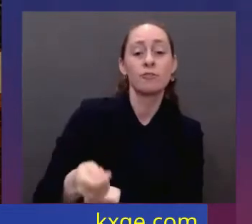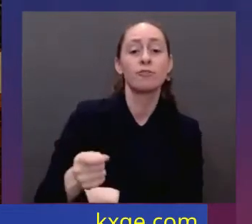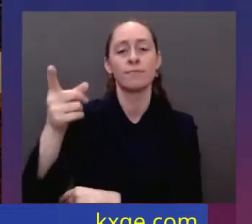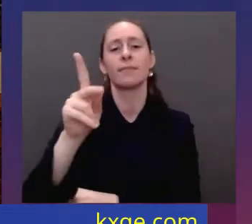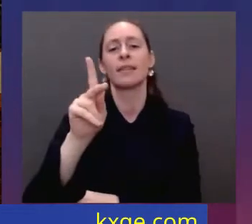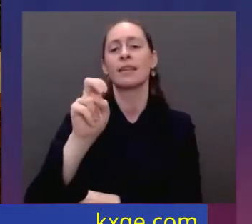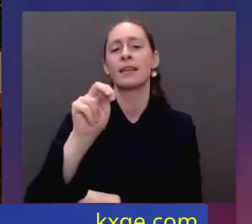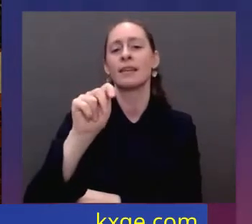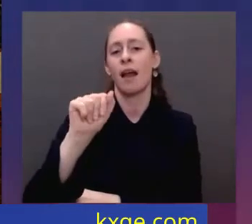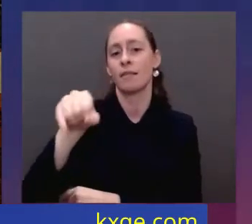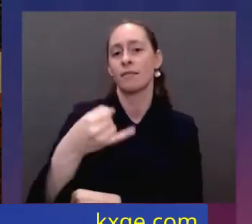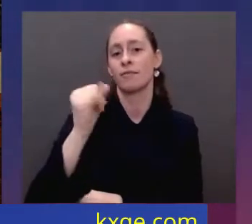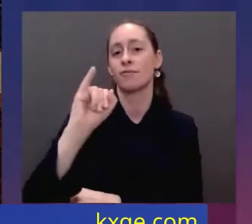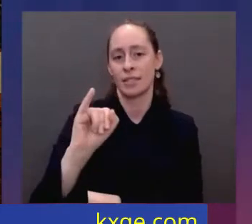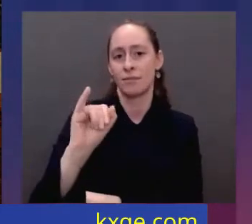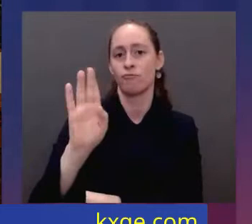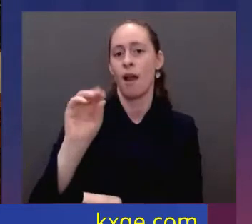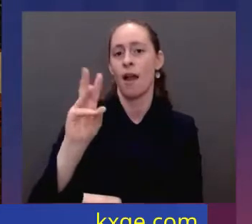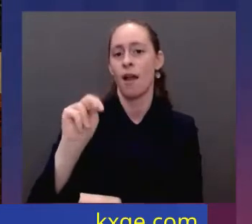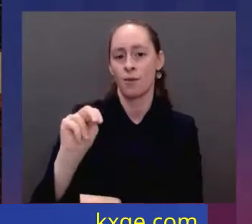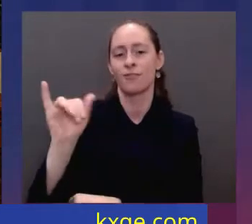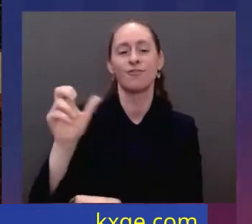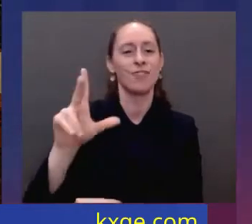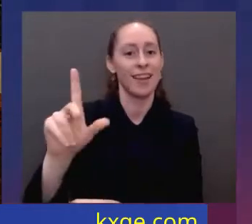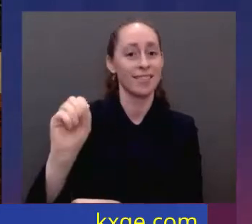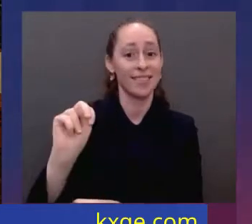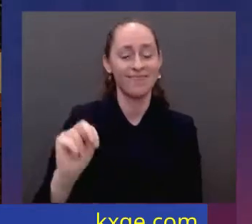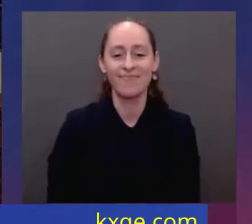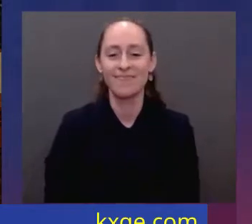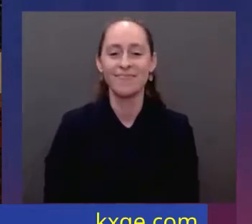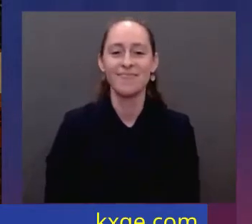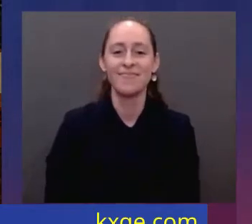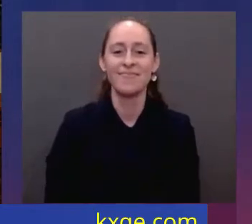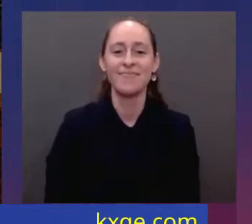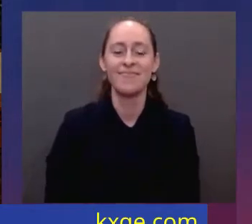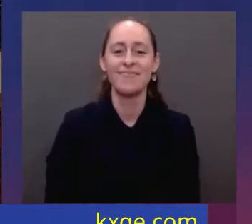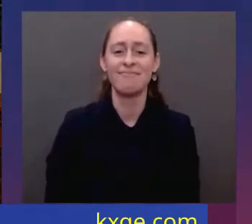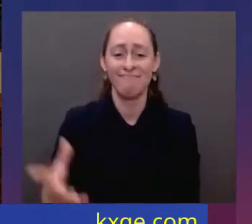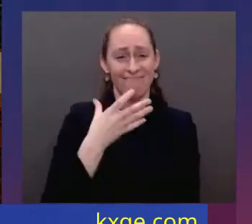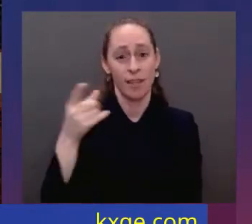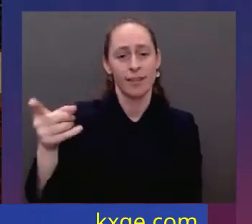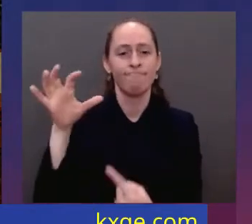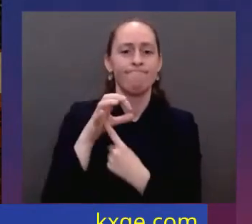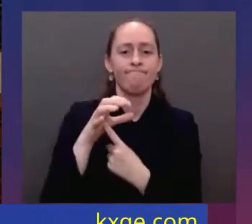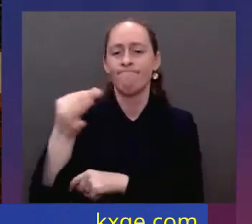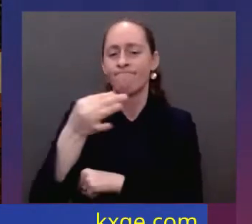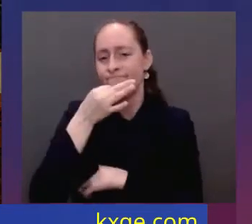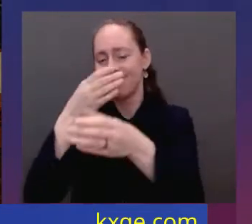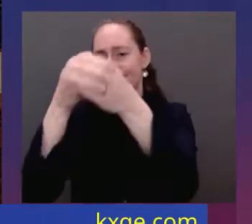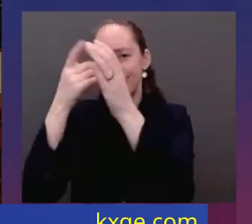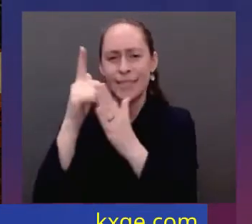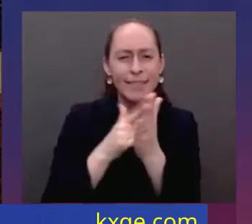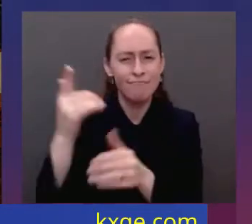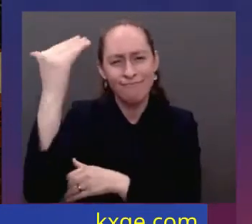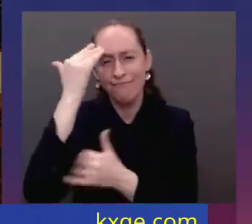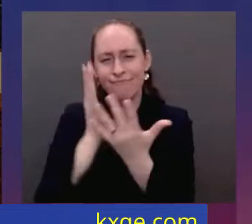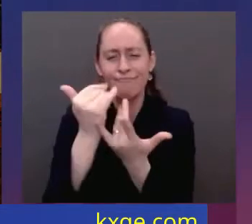one of our nation's top legal minds, who continue in Justice Breyer's legacy of excellence.